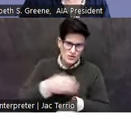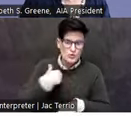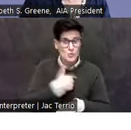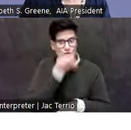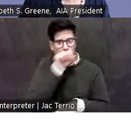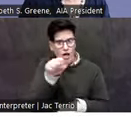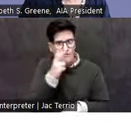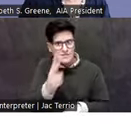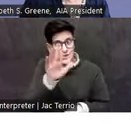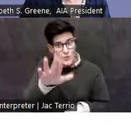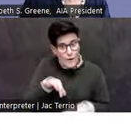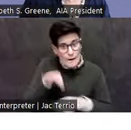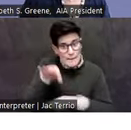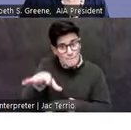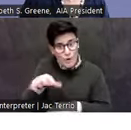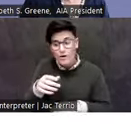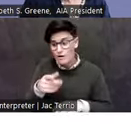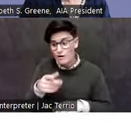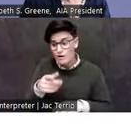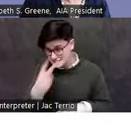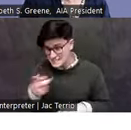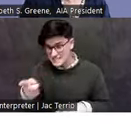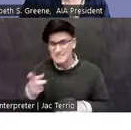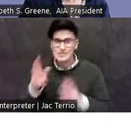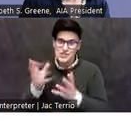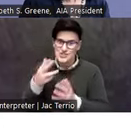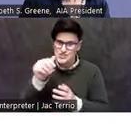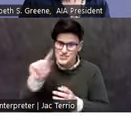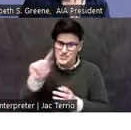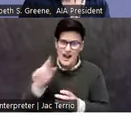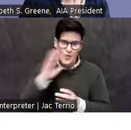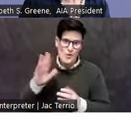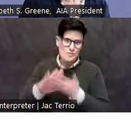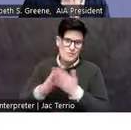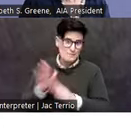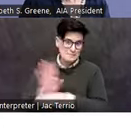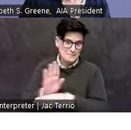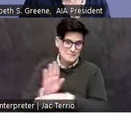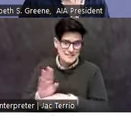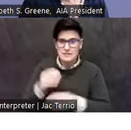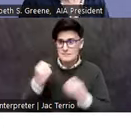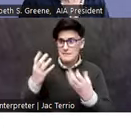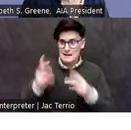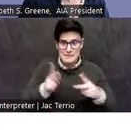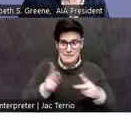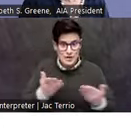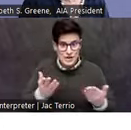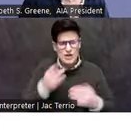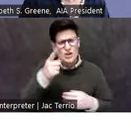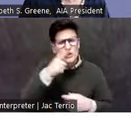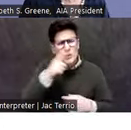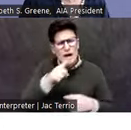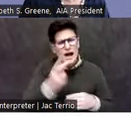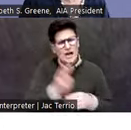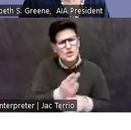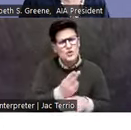of you here, on here, and the chat tends to get lively as well, we ask that you use Zoom's dedicated Q&A box to submit